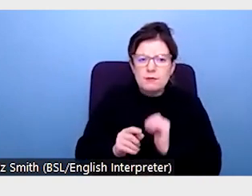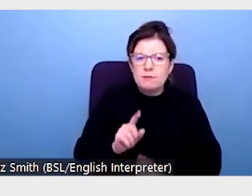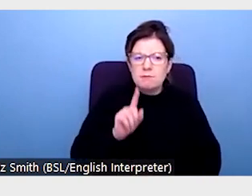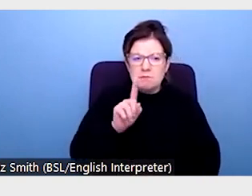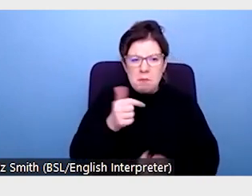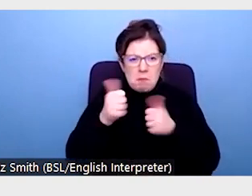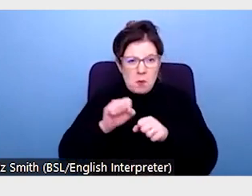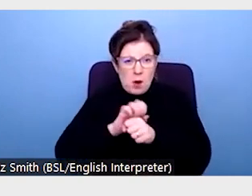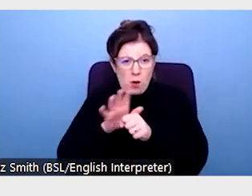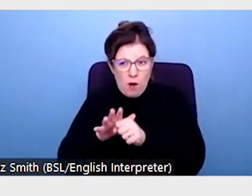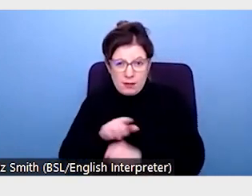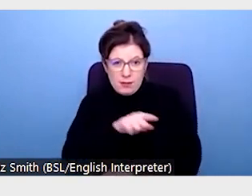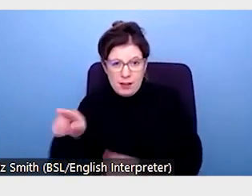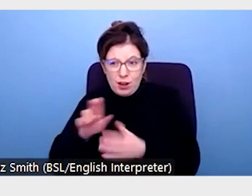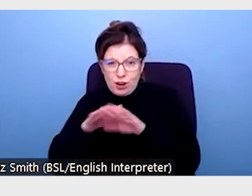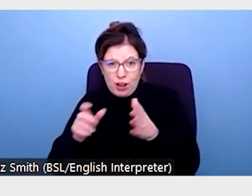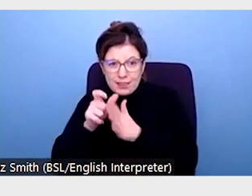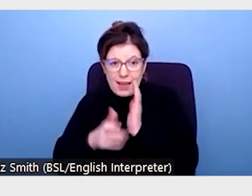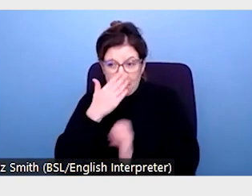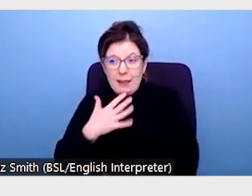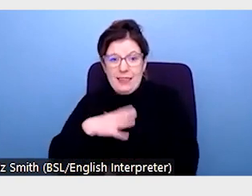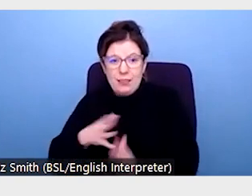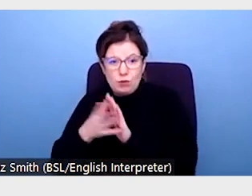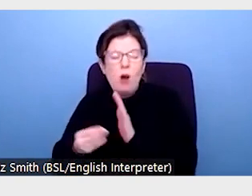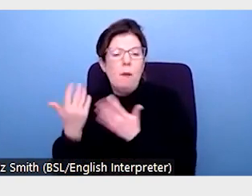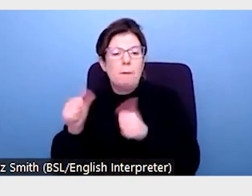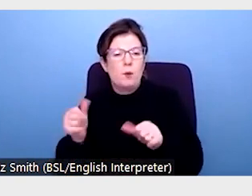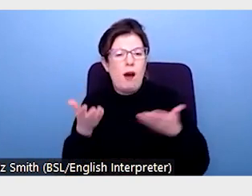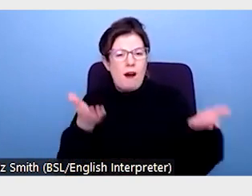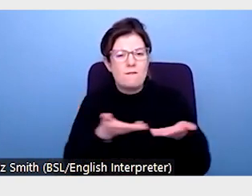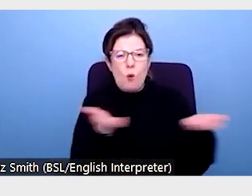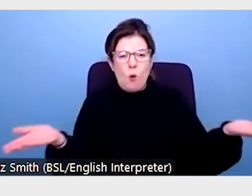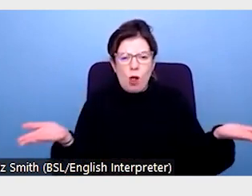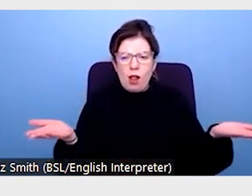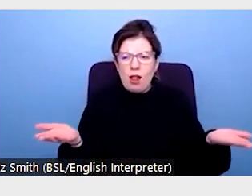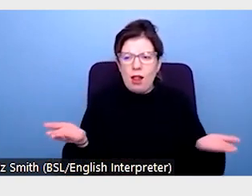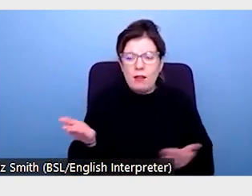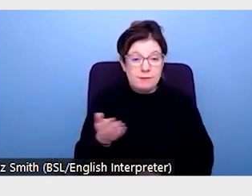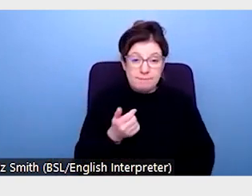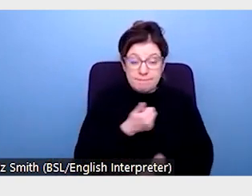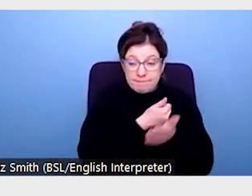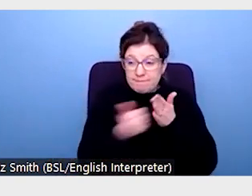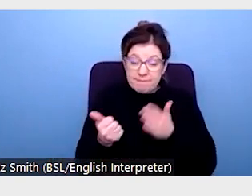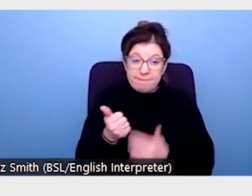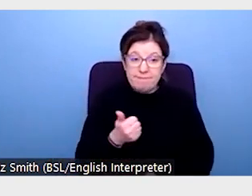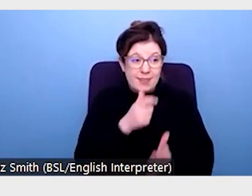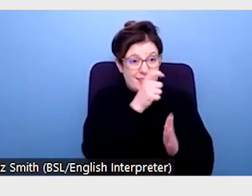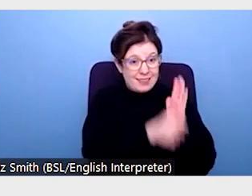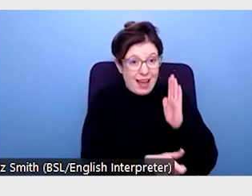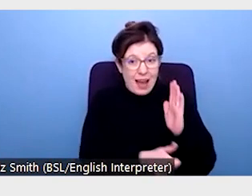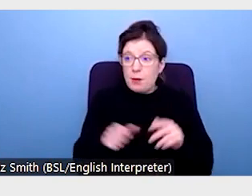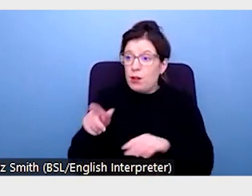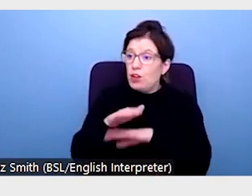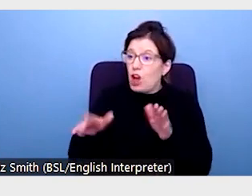they were put in place. The survey results paint a picture of disabled students being consistently forgotten while abled students were